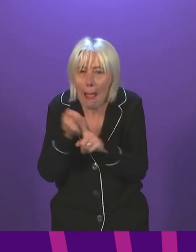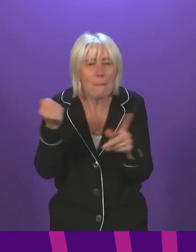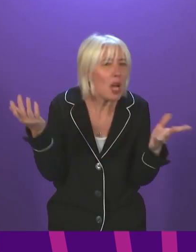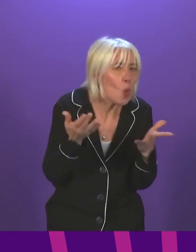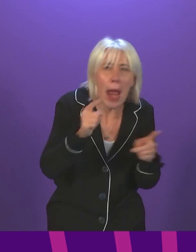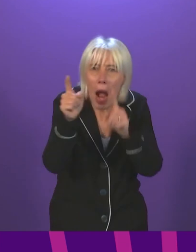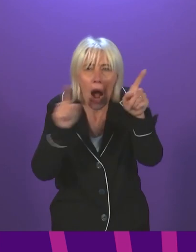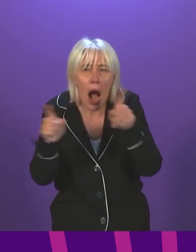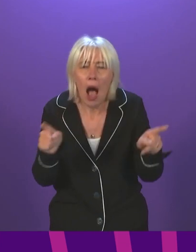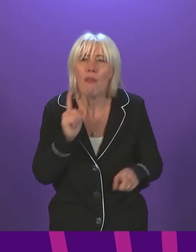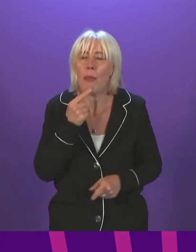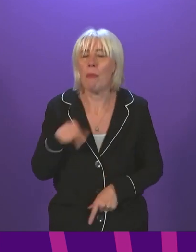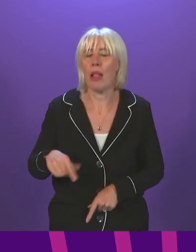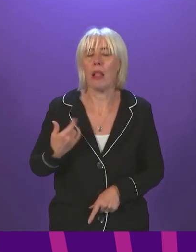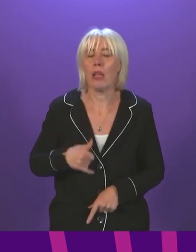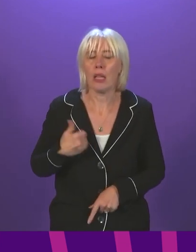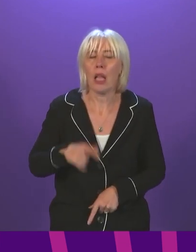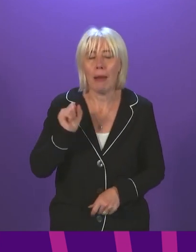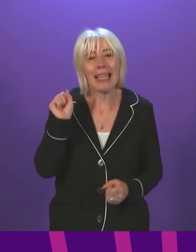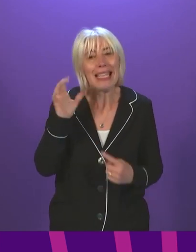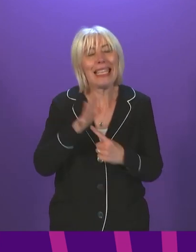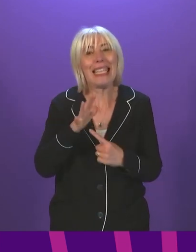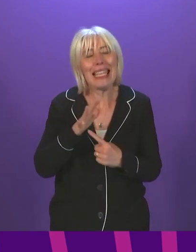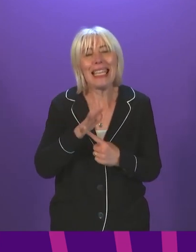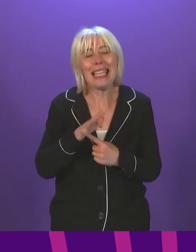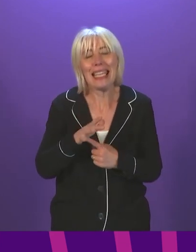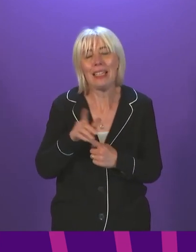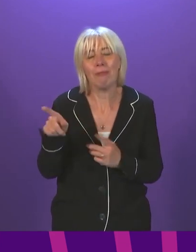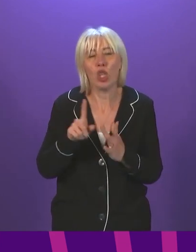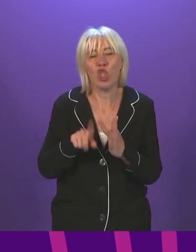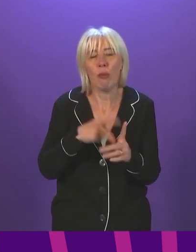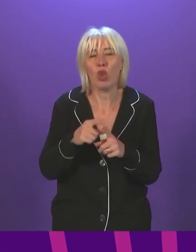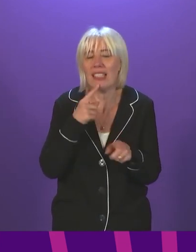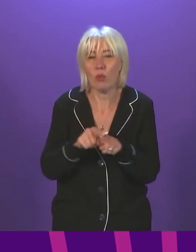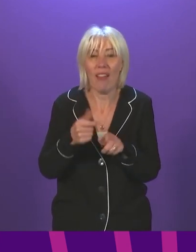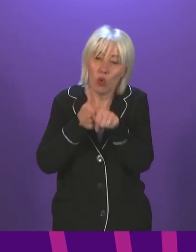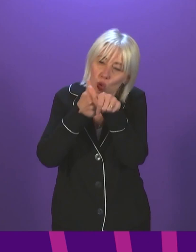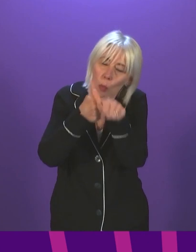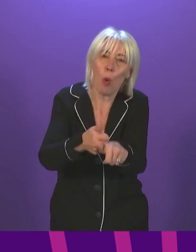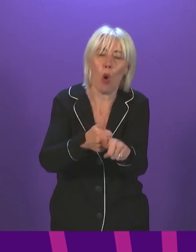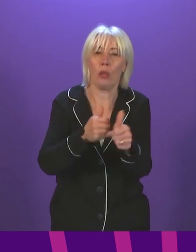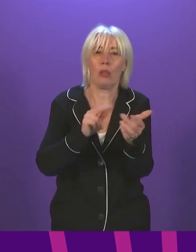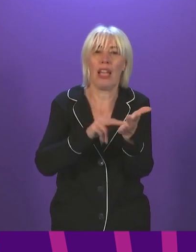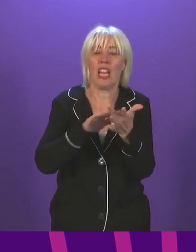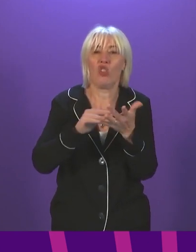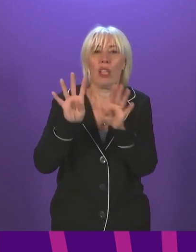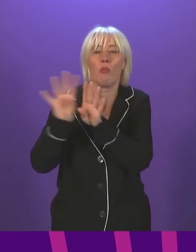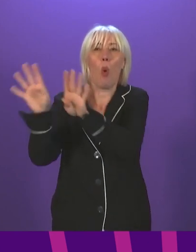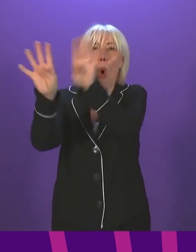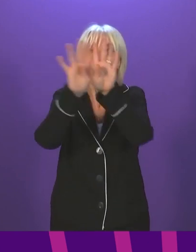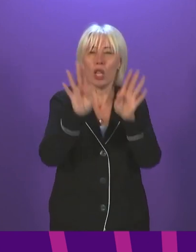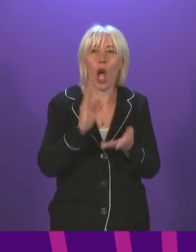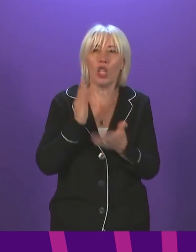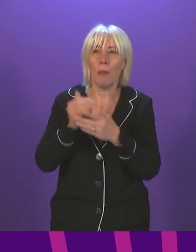those affected. I think key to this is, as James Dornan rightly says, is supporting health boards to deliver tailored responses